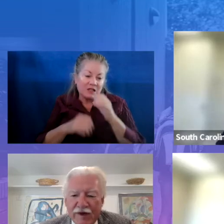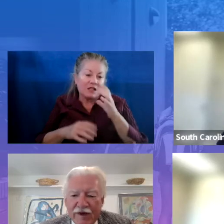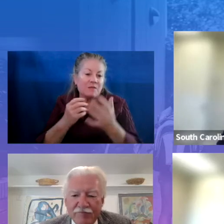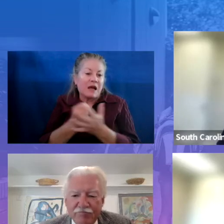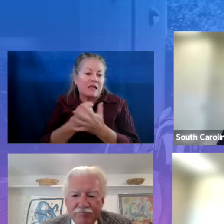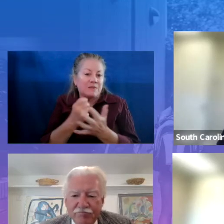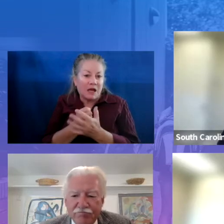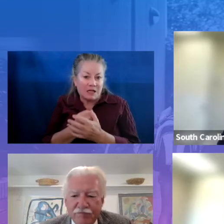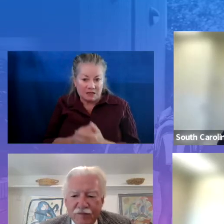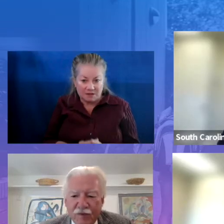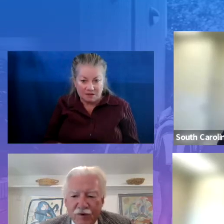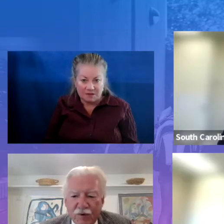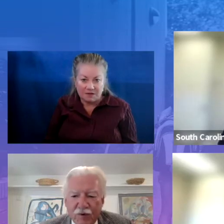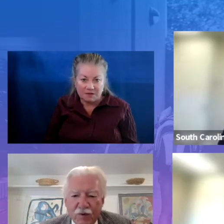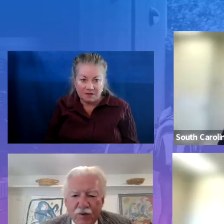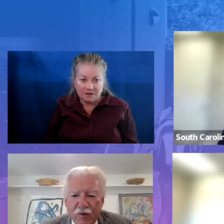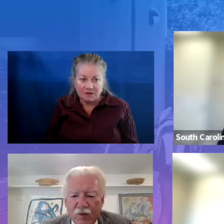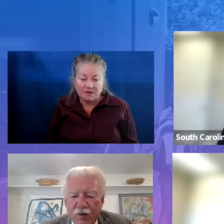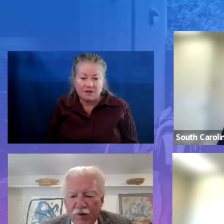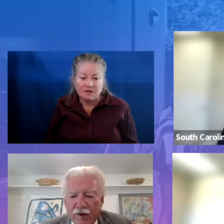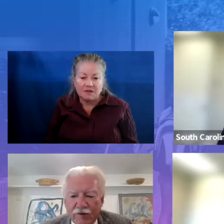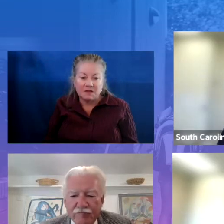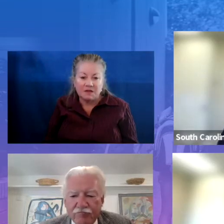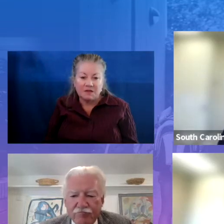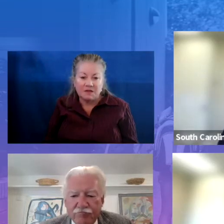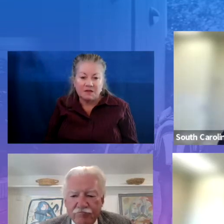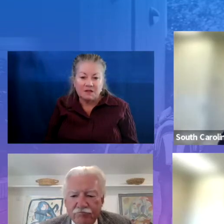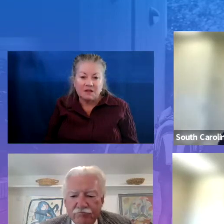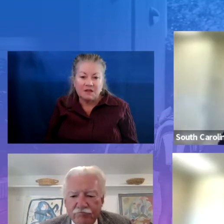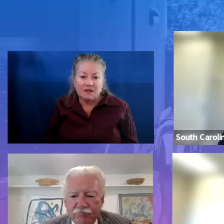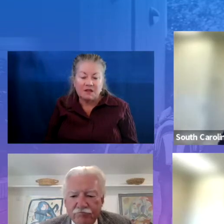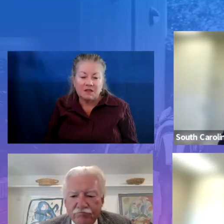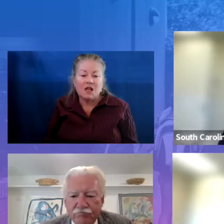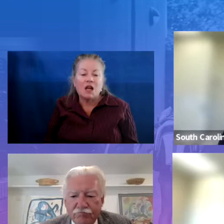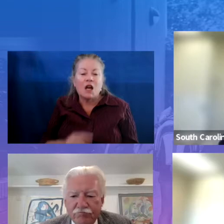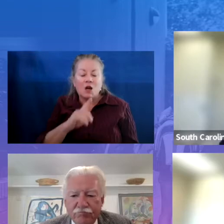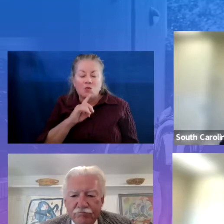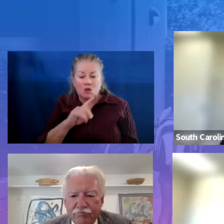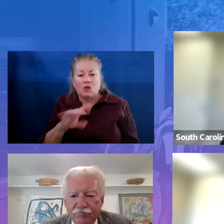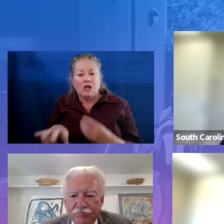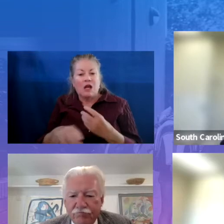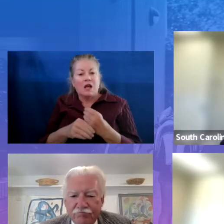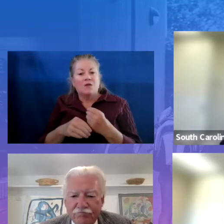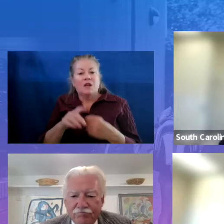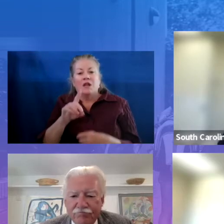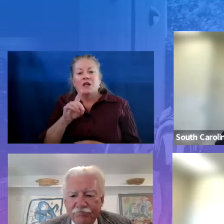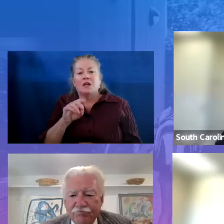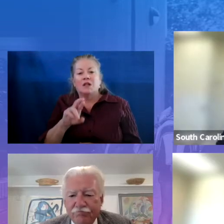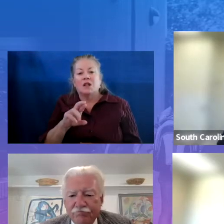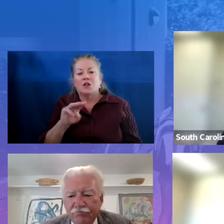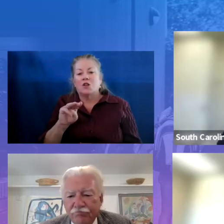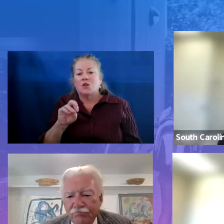Well, I'm really kind of piggybacking on really on what Dr. Moore stated and as well as Zelda.